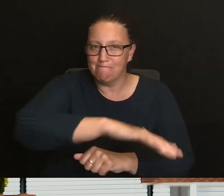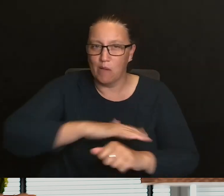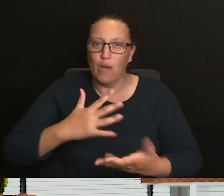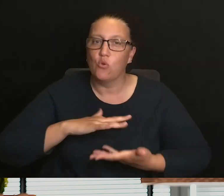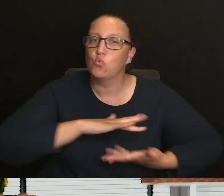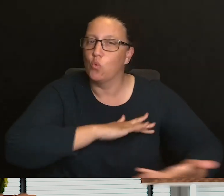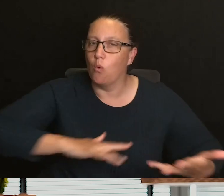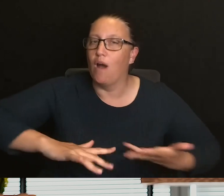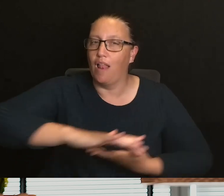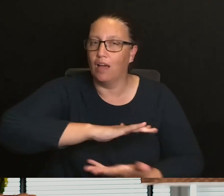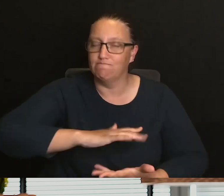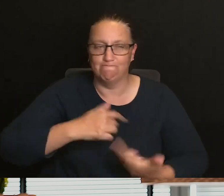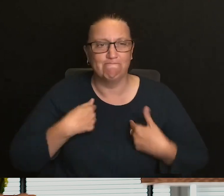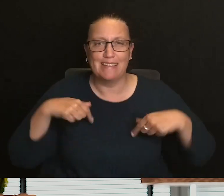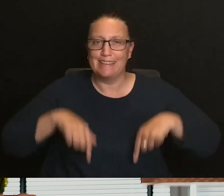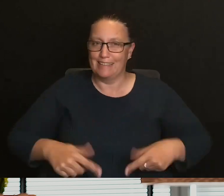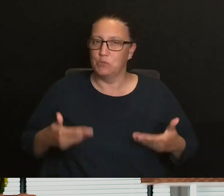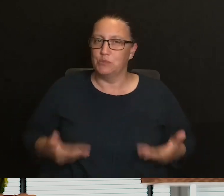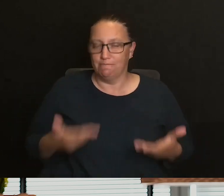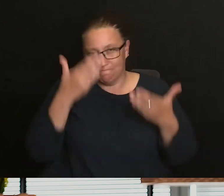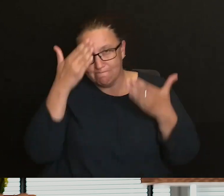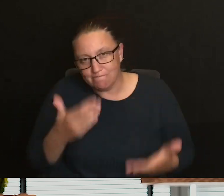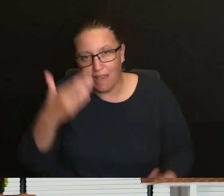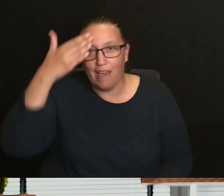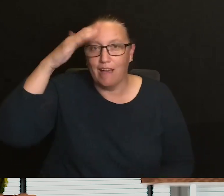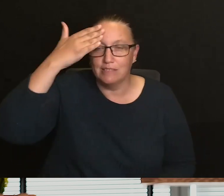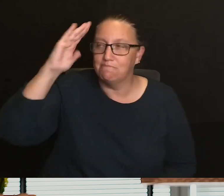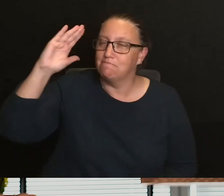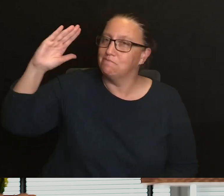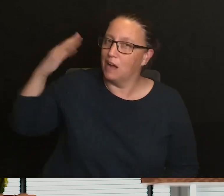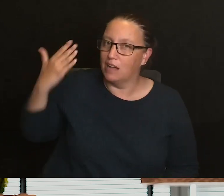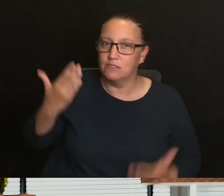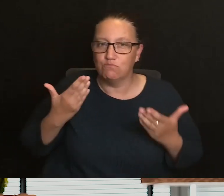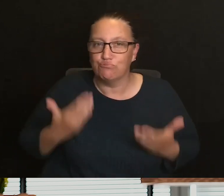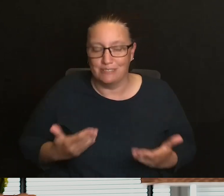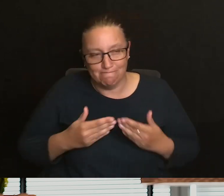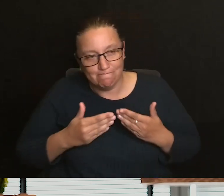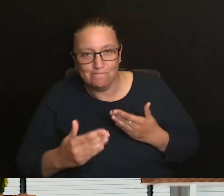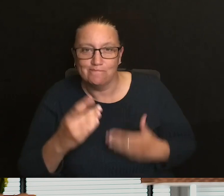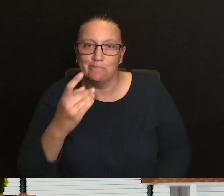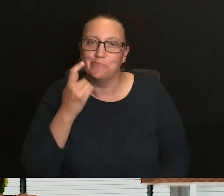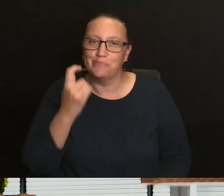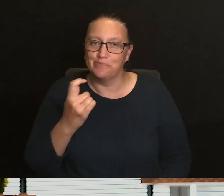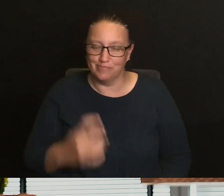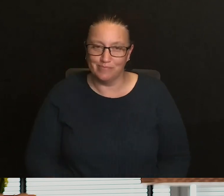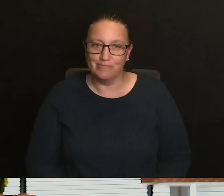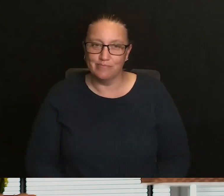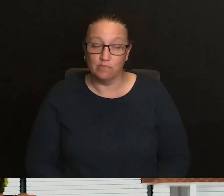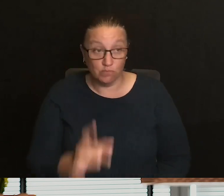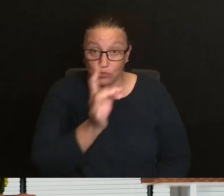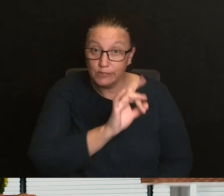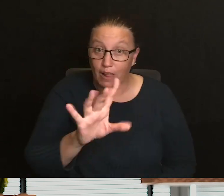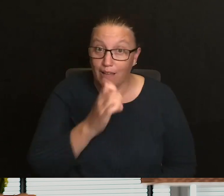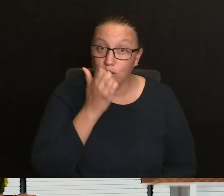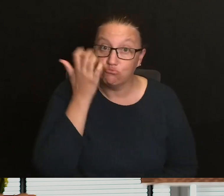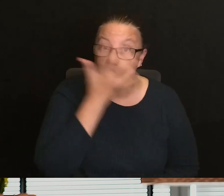and pay my respects to Elders past, present and emerging. And I extend that acknowledgement and respect to all